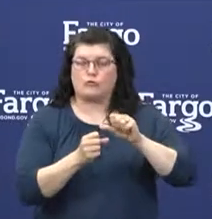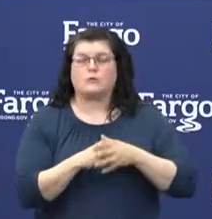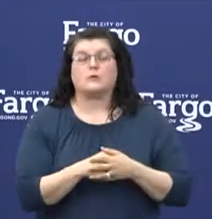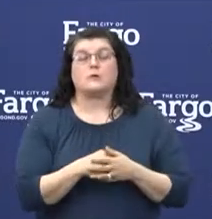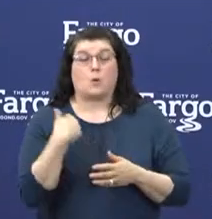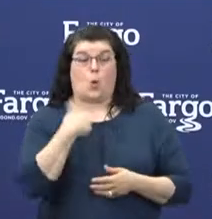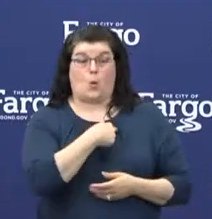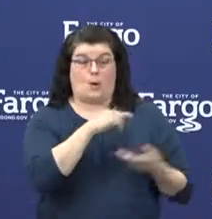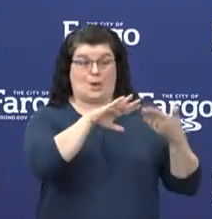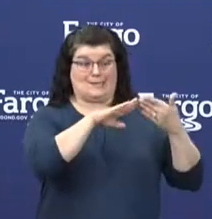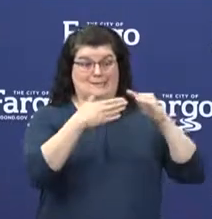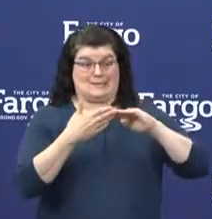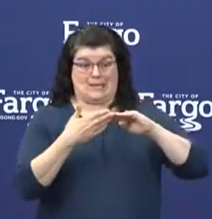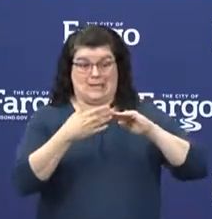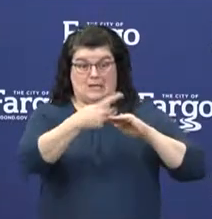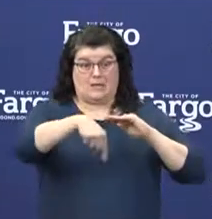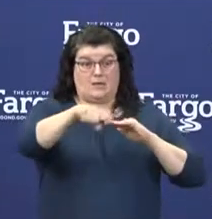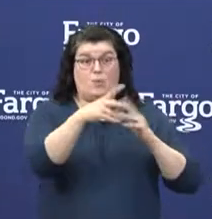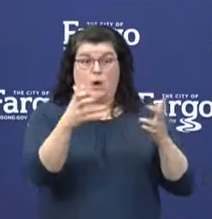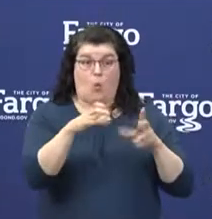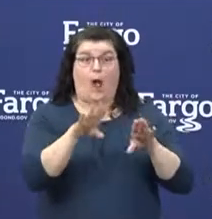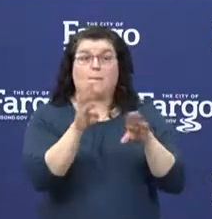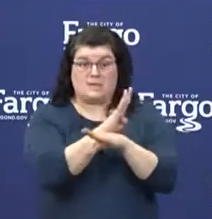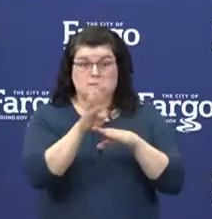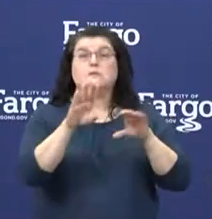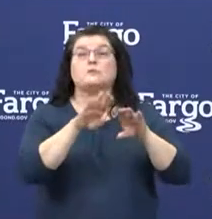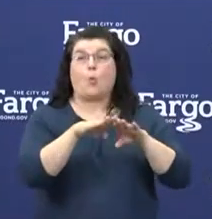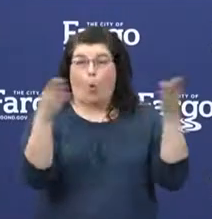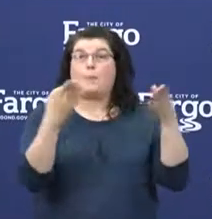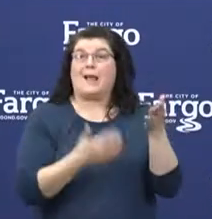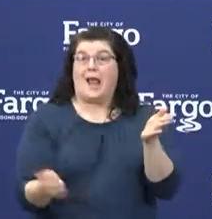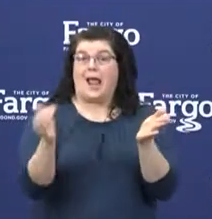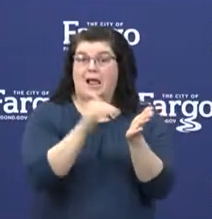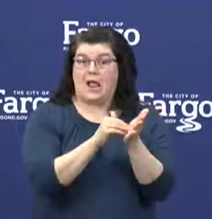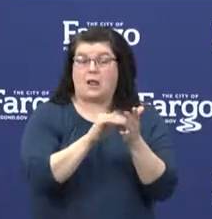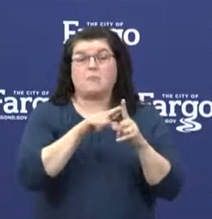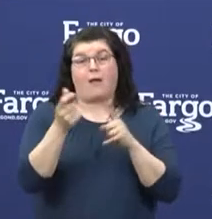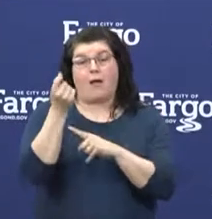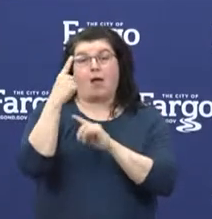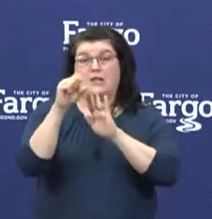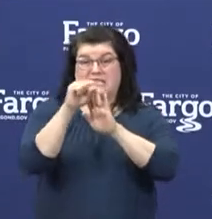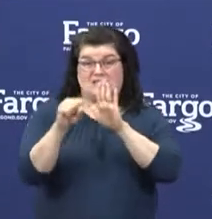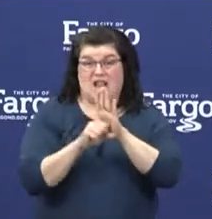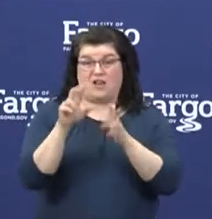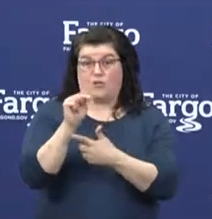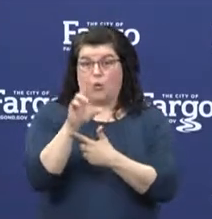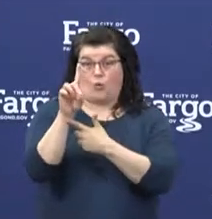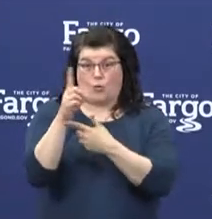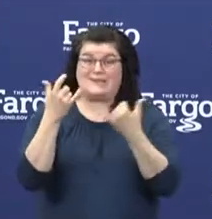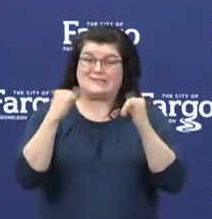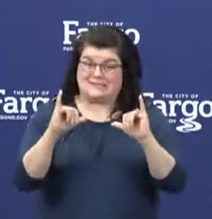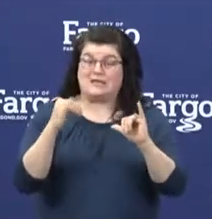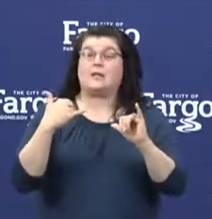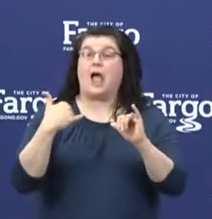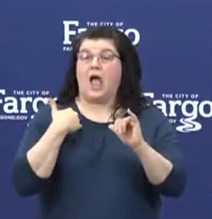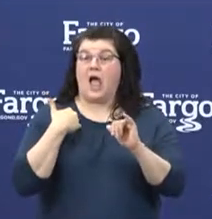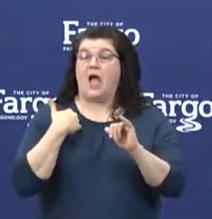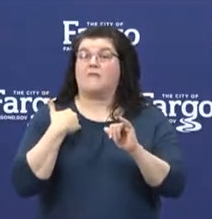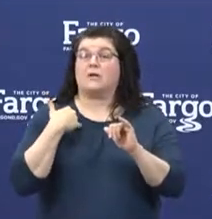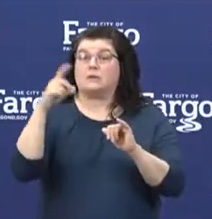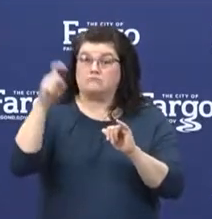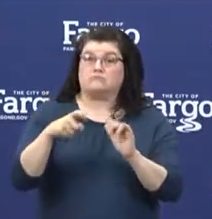we are excited to get those businesses reopened, but the state of North Dakota will still institute critical guidelines